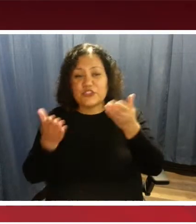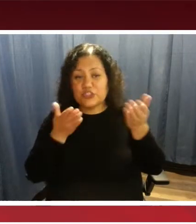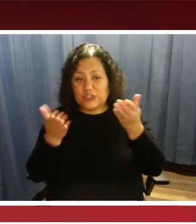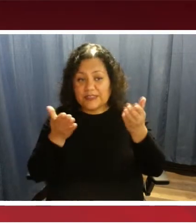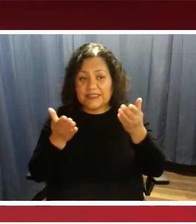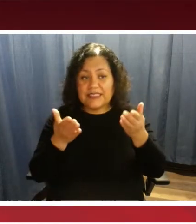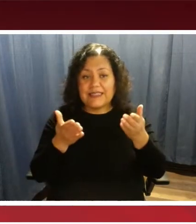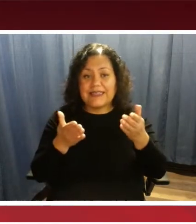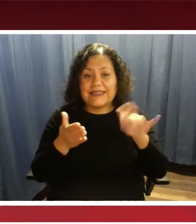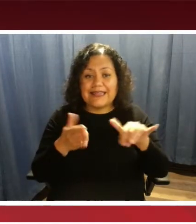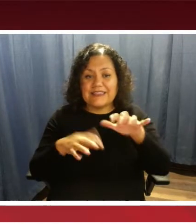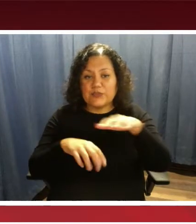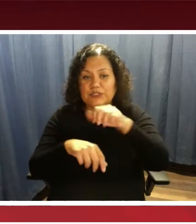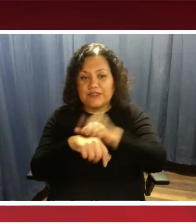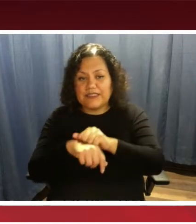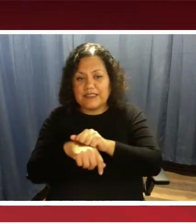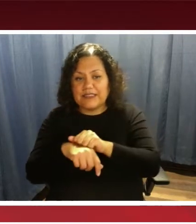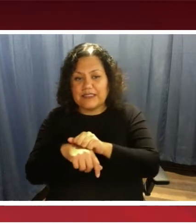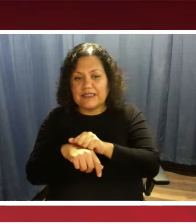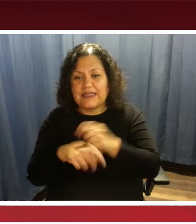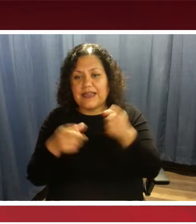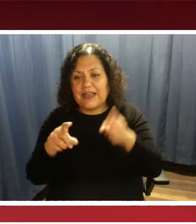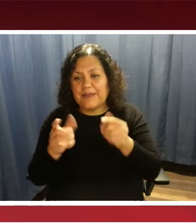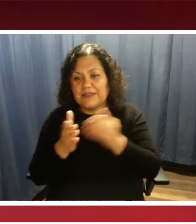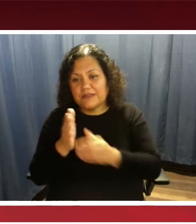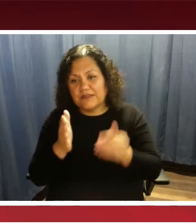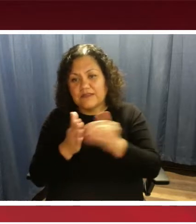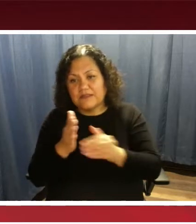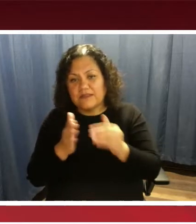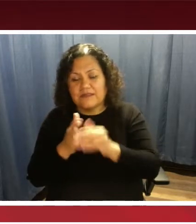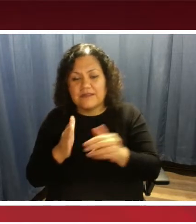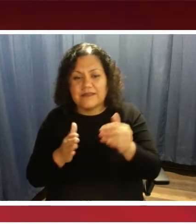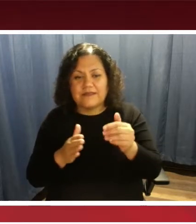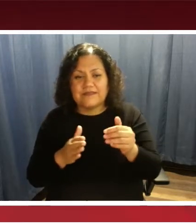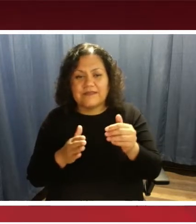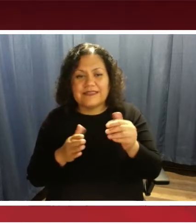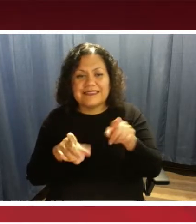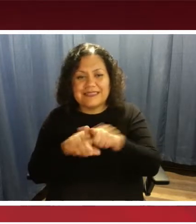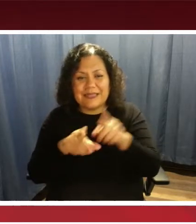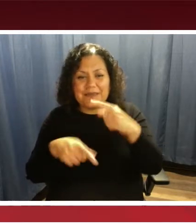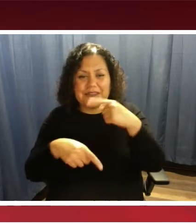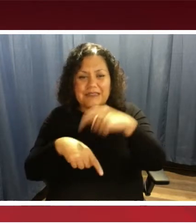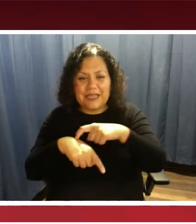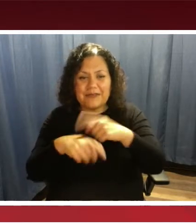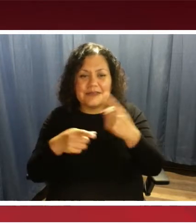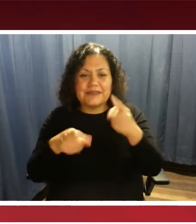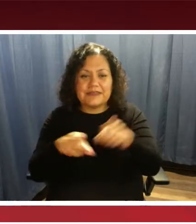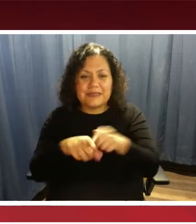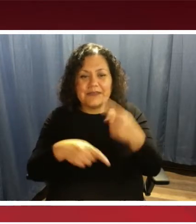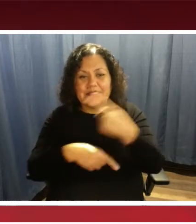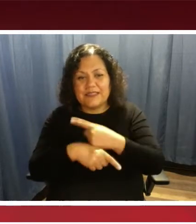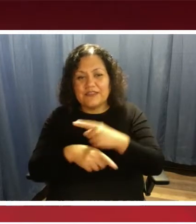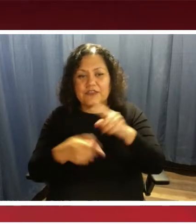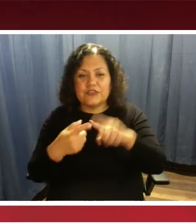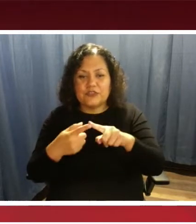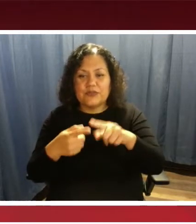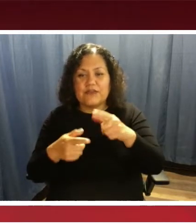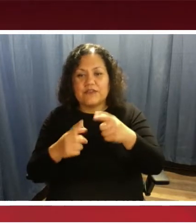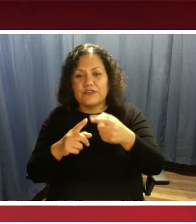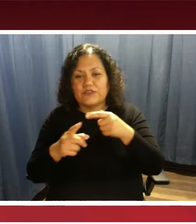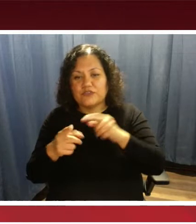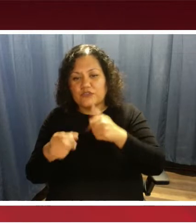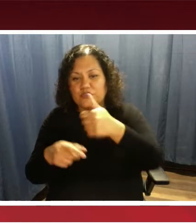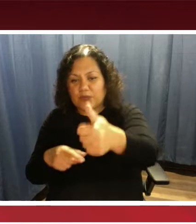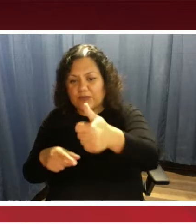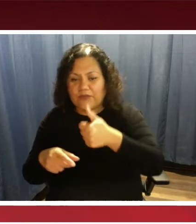reservation that is repeated the same times and days of the week to and from the same location. The trip is consistently